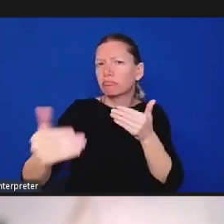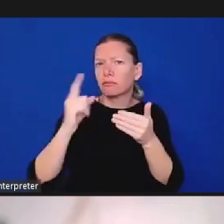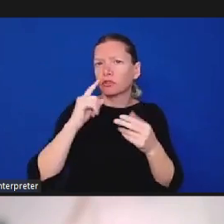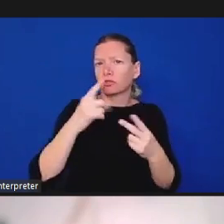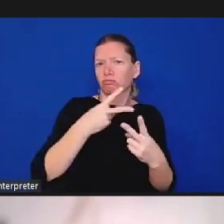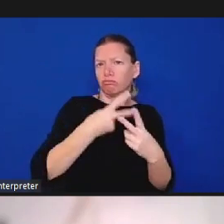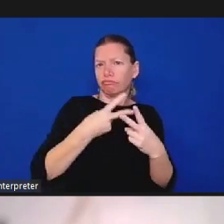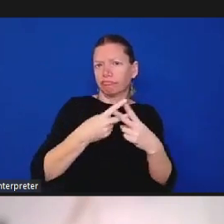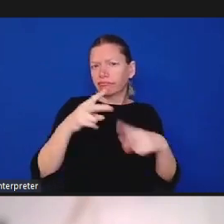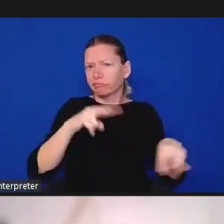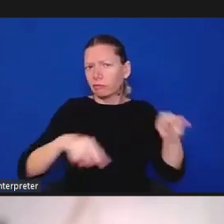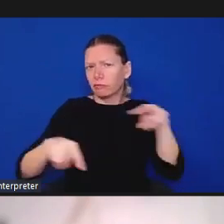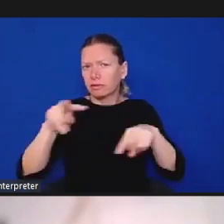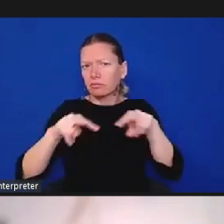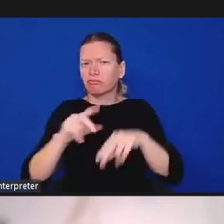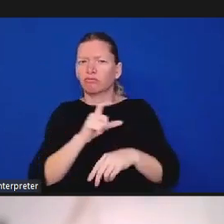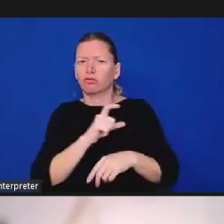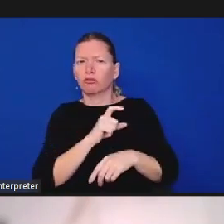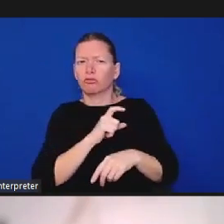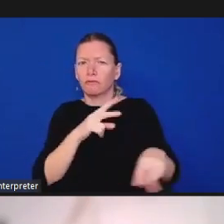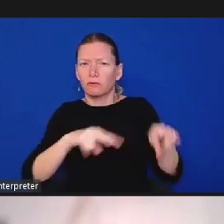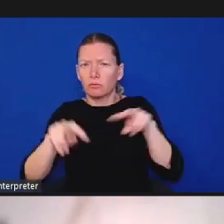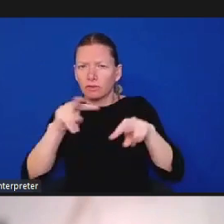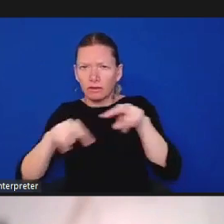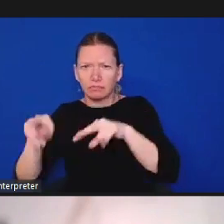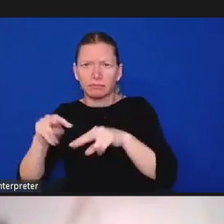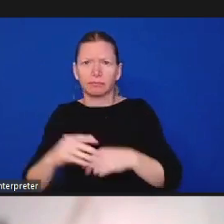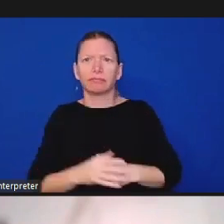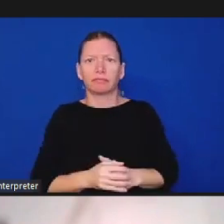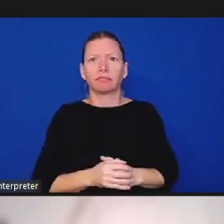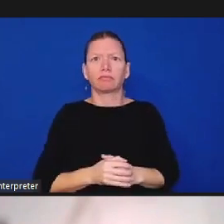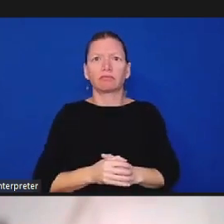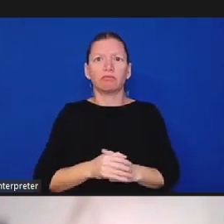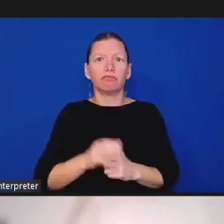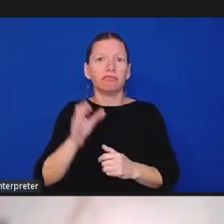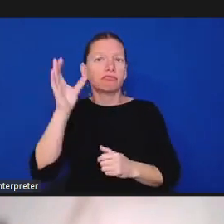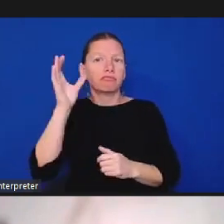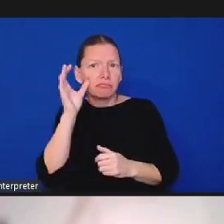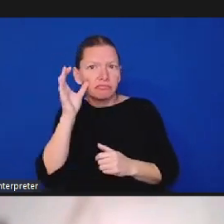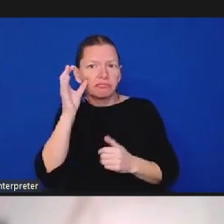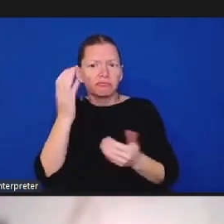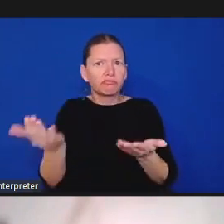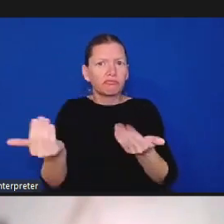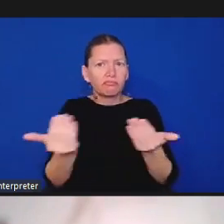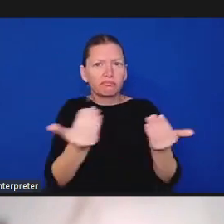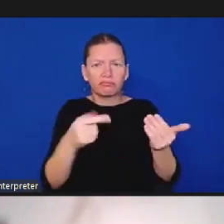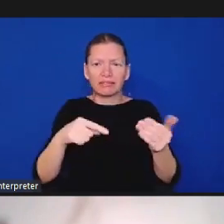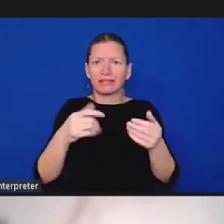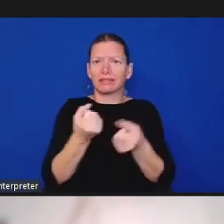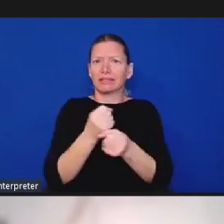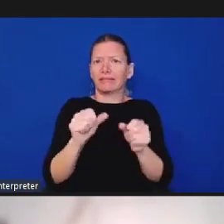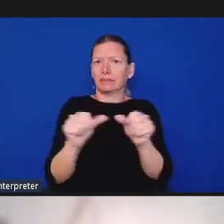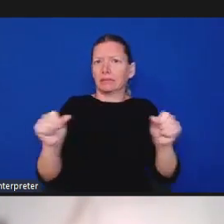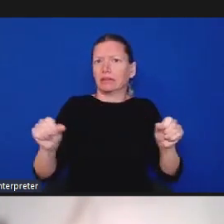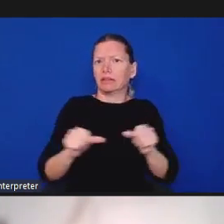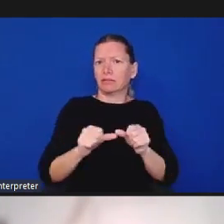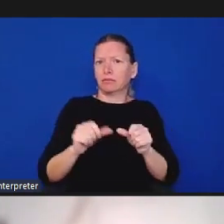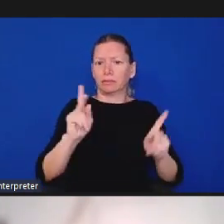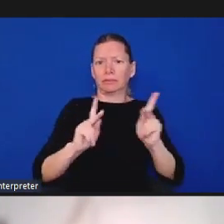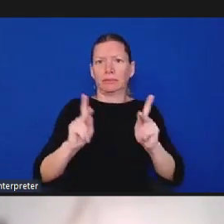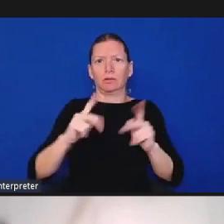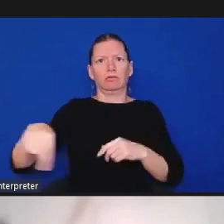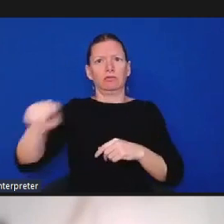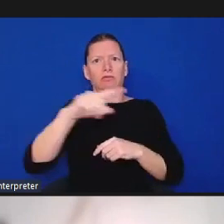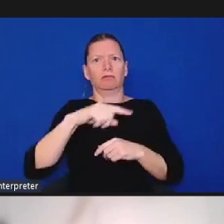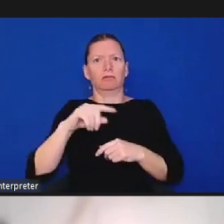are here to provide space for everyone in our county to speak to help frame this very important work so that